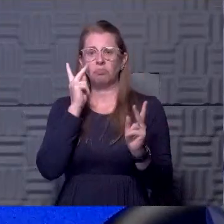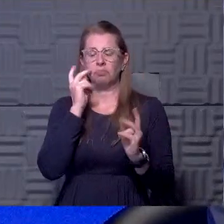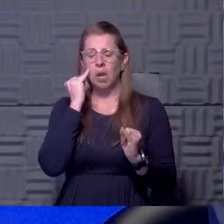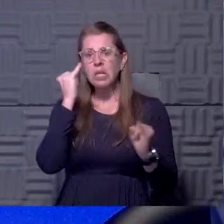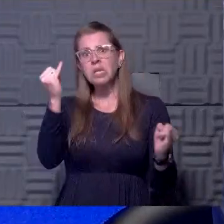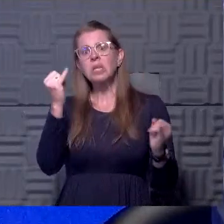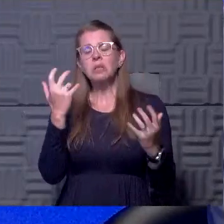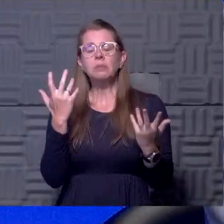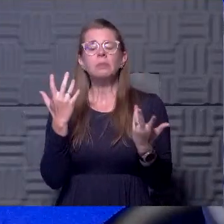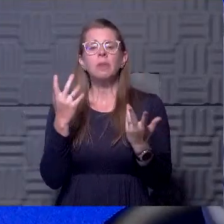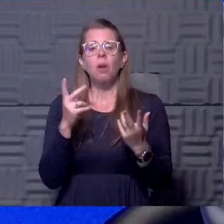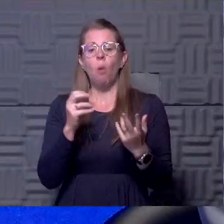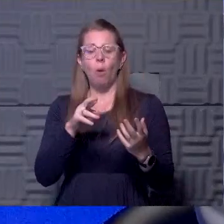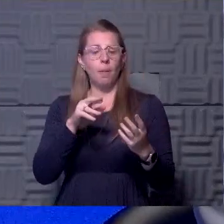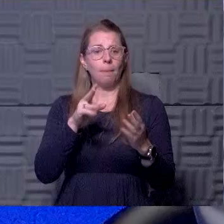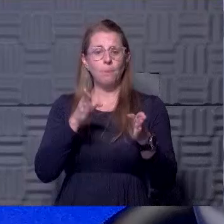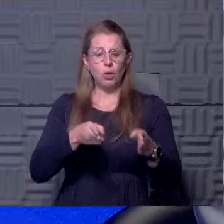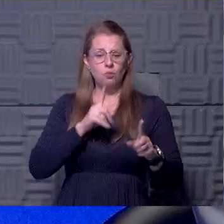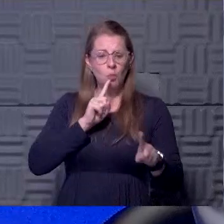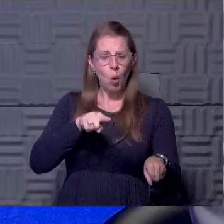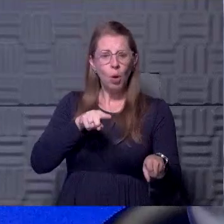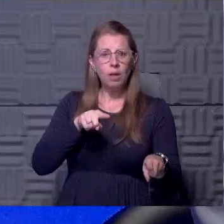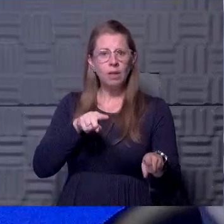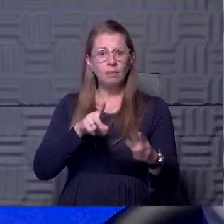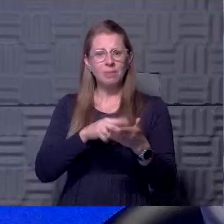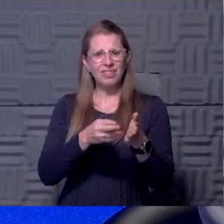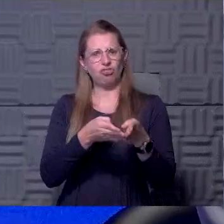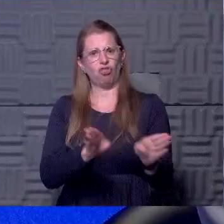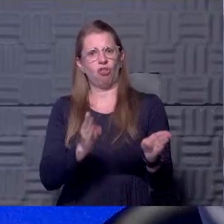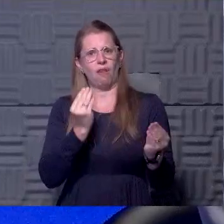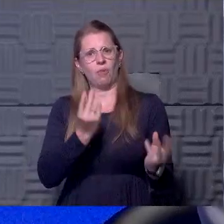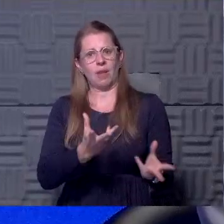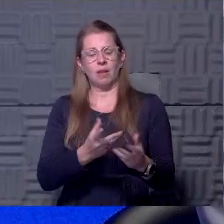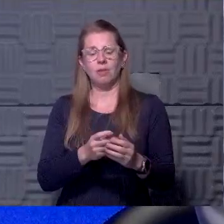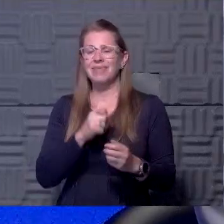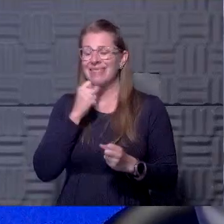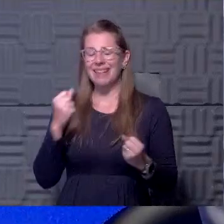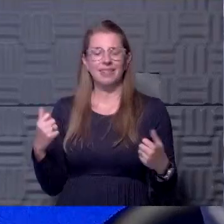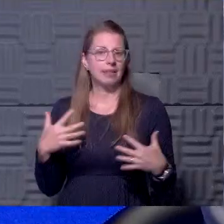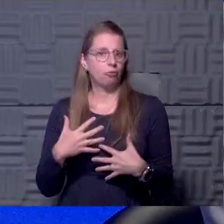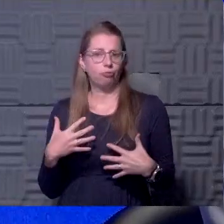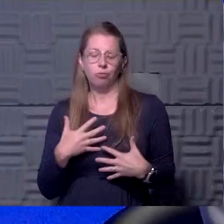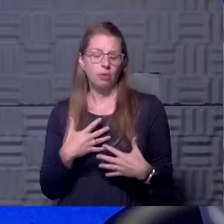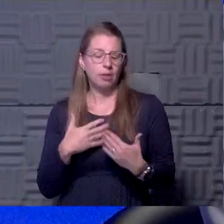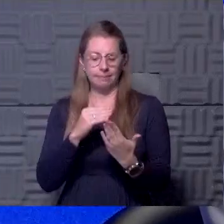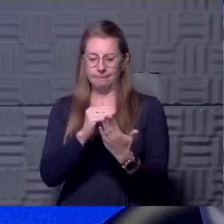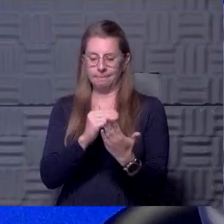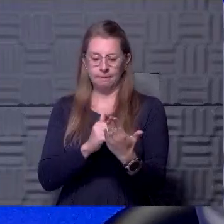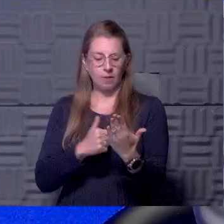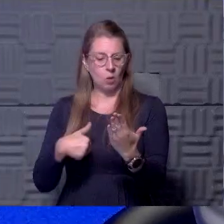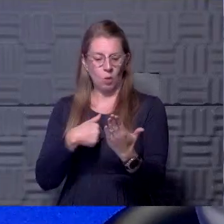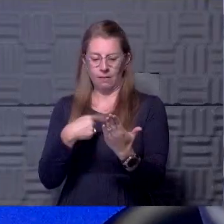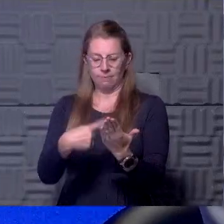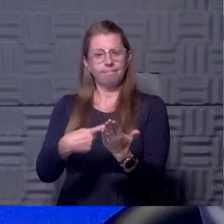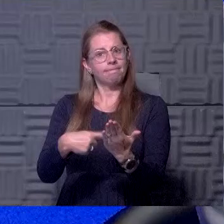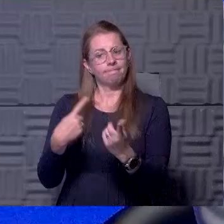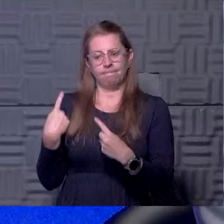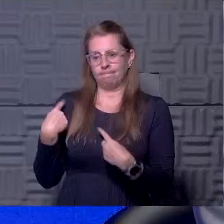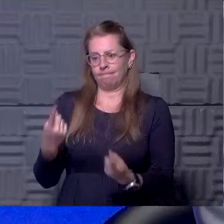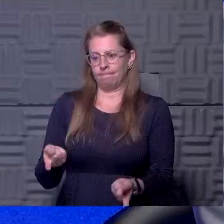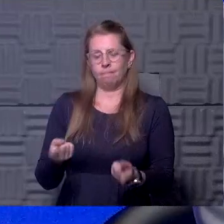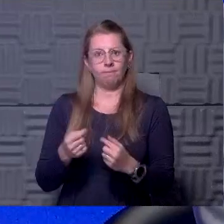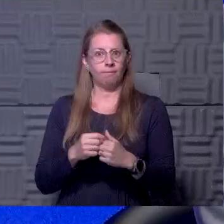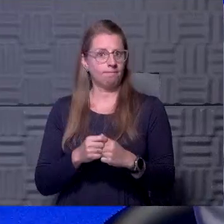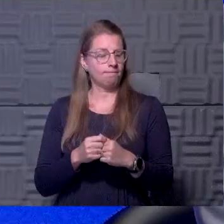wherever somebody is reporting from, we certainly, it should not be a scary thing. It is just that we have talked about, we aren't doing